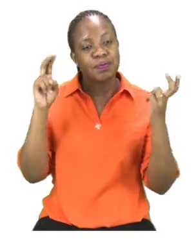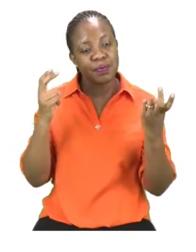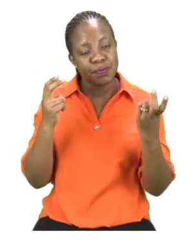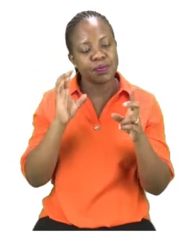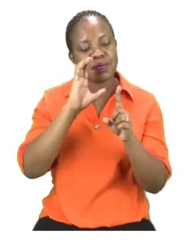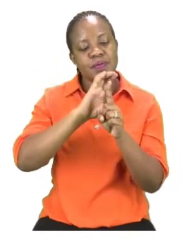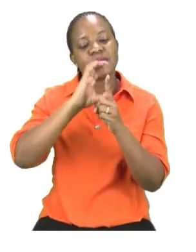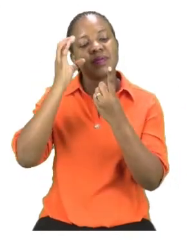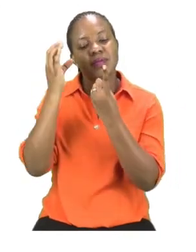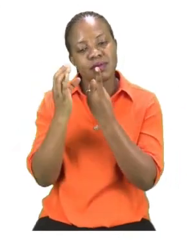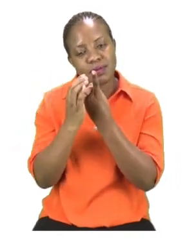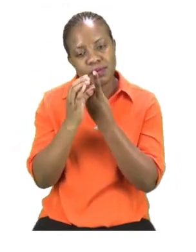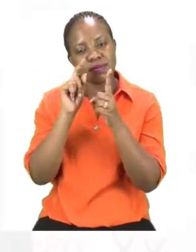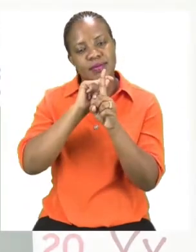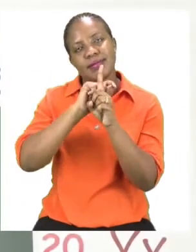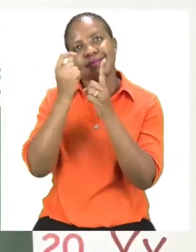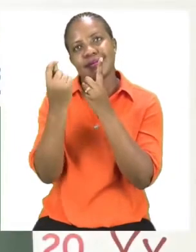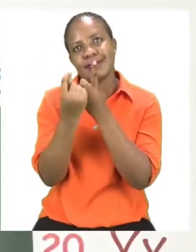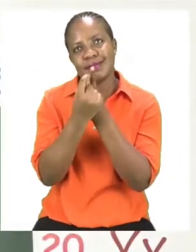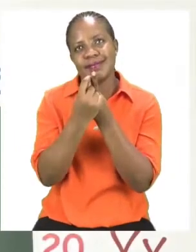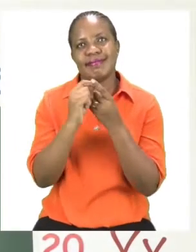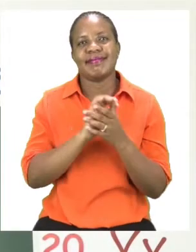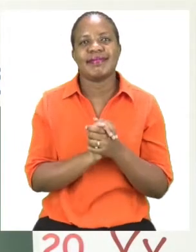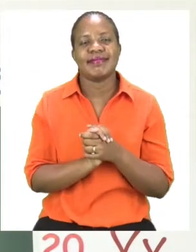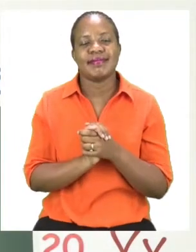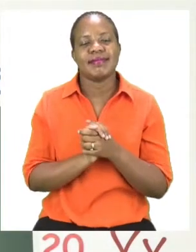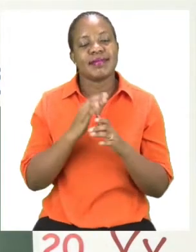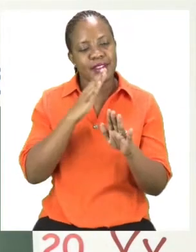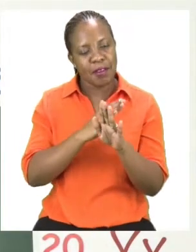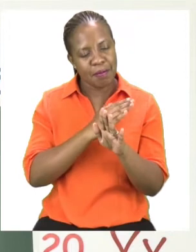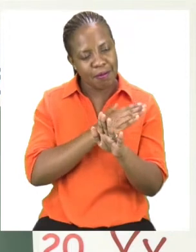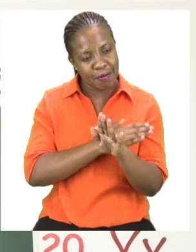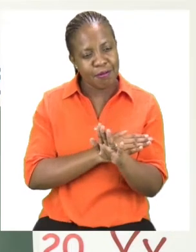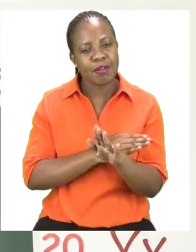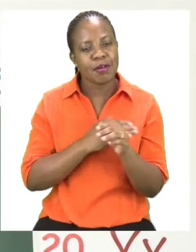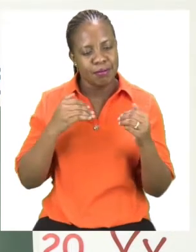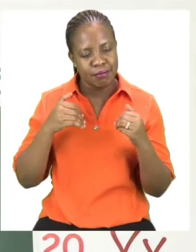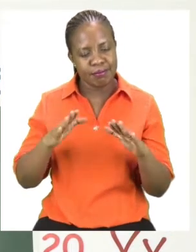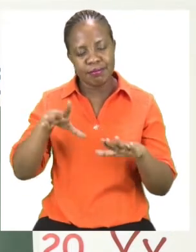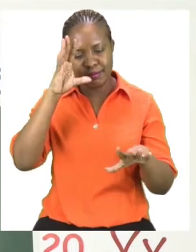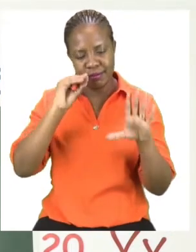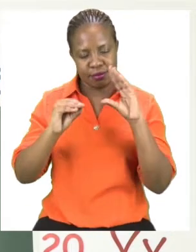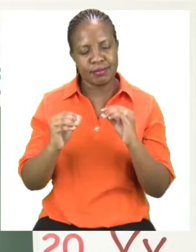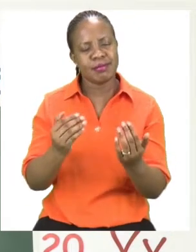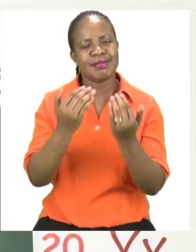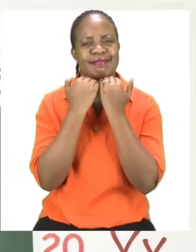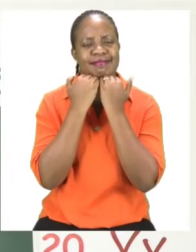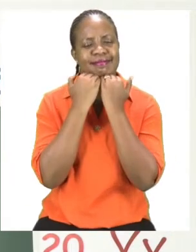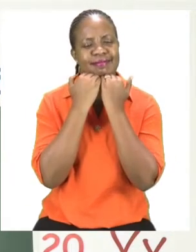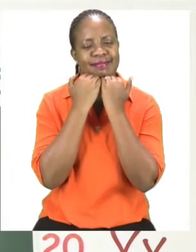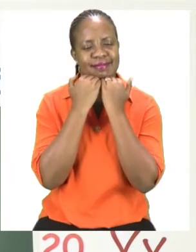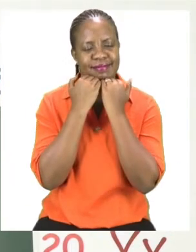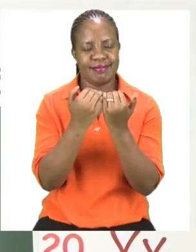and Tradition. And before we get into any lessons boys and girls it's very important for us to